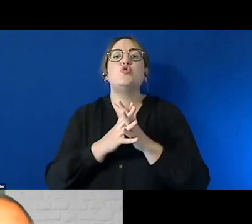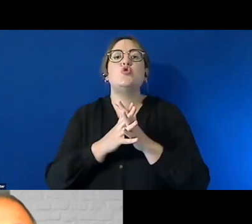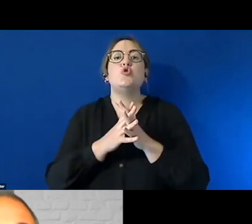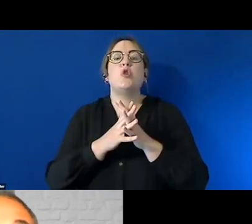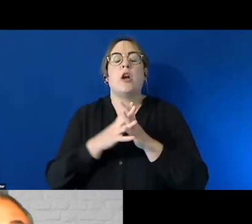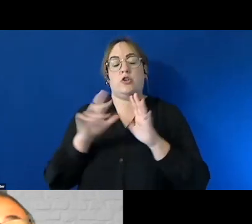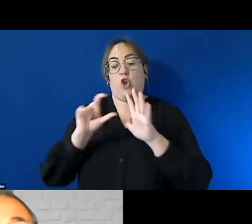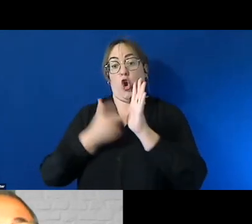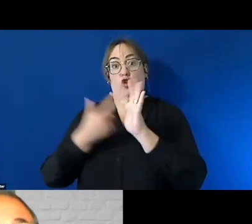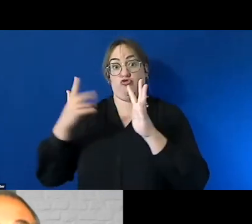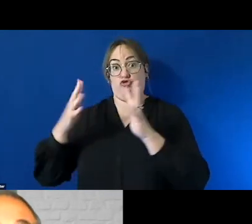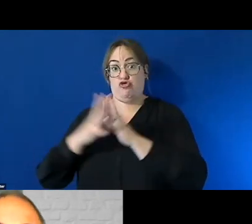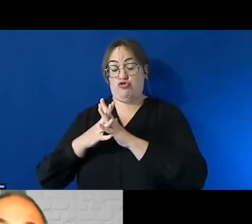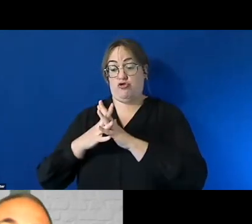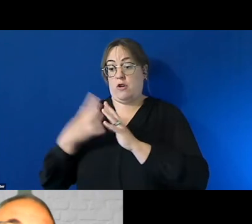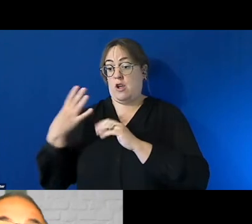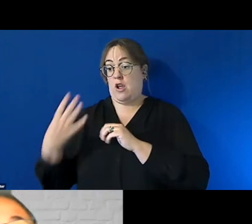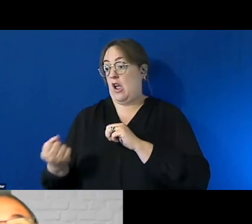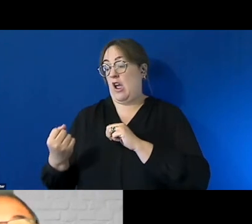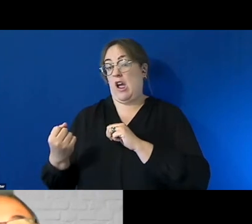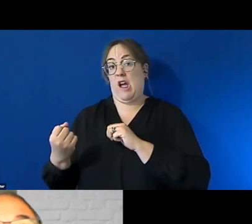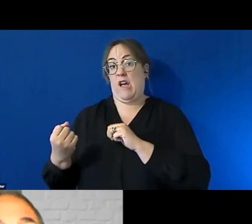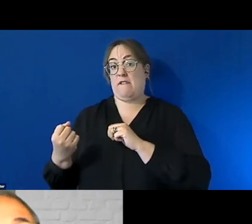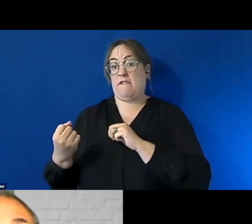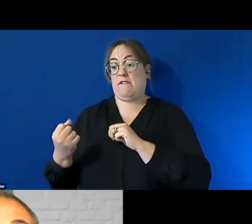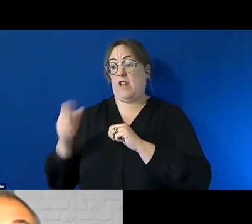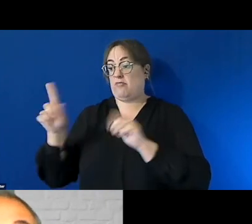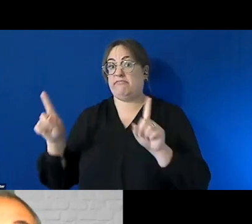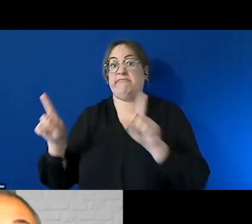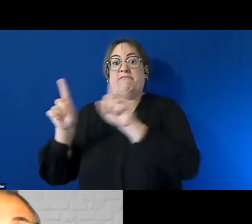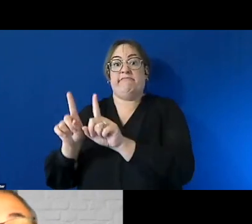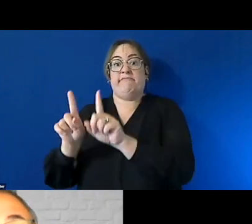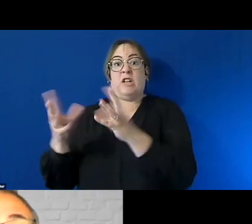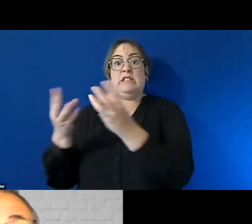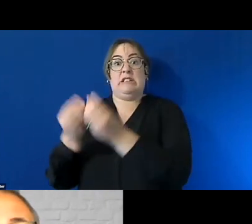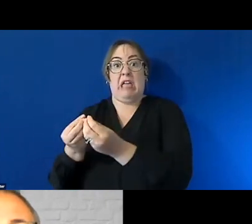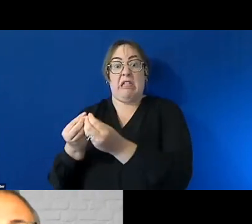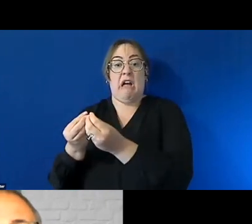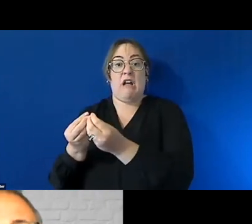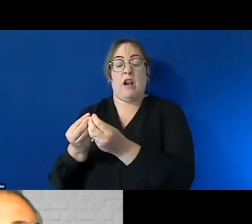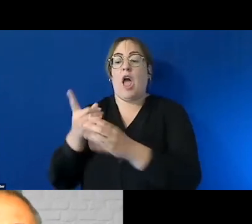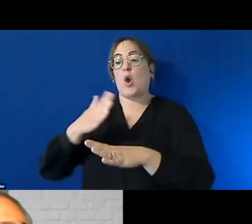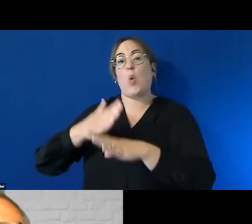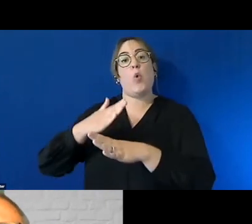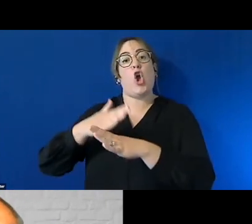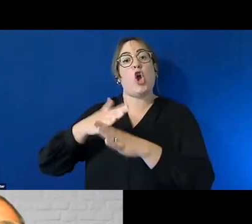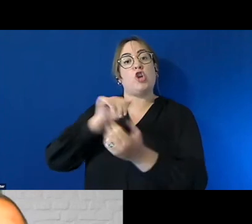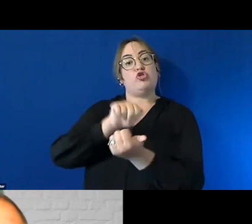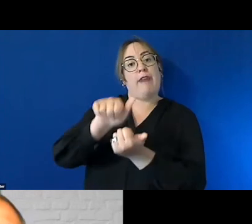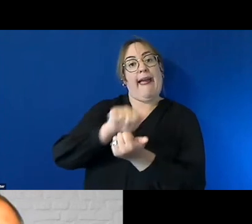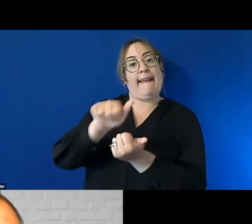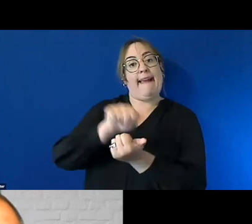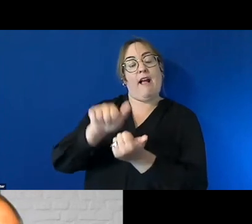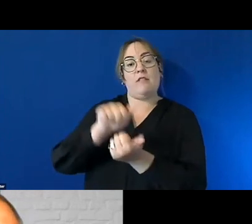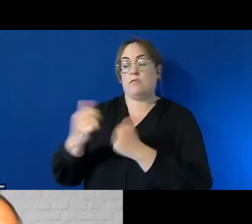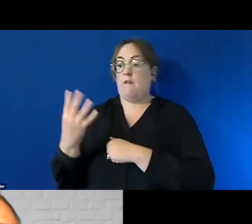a supported training and workplace uh trainer and uh you know you'd have four or